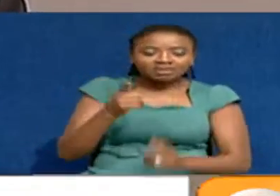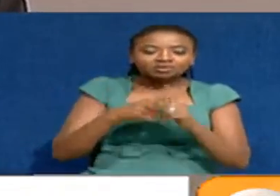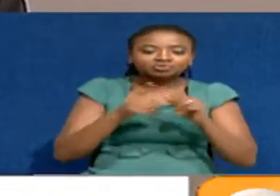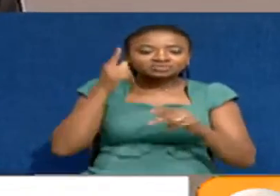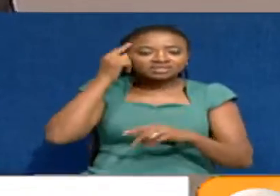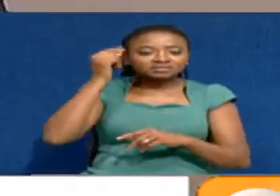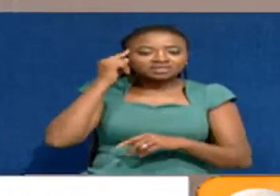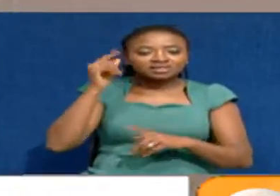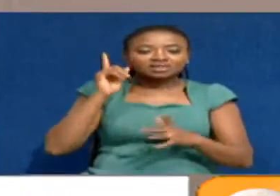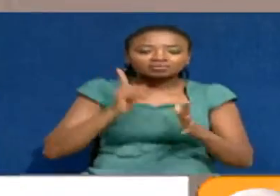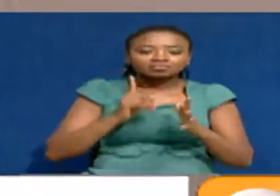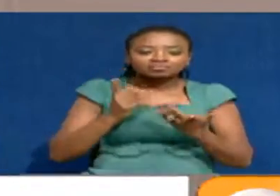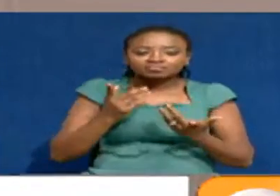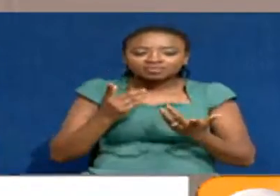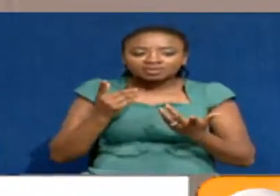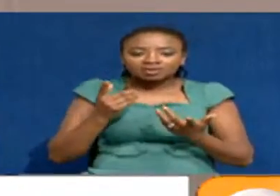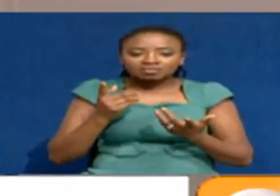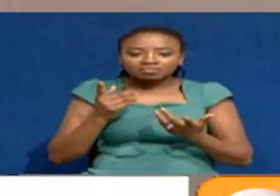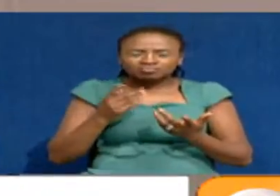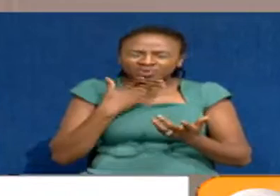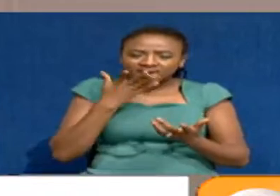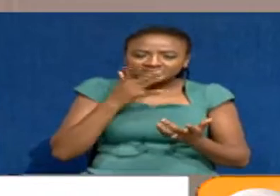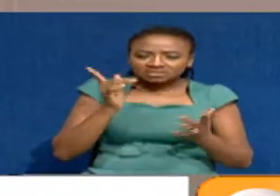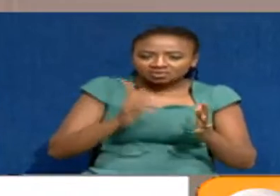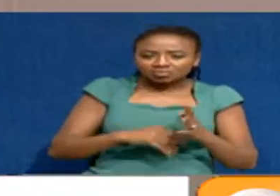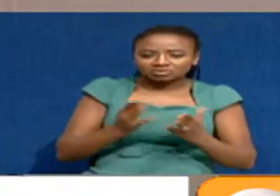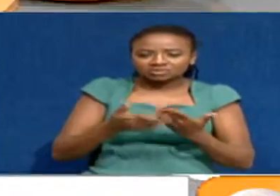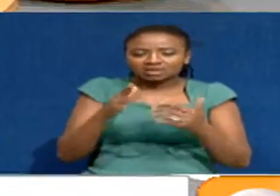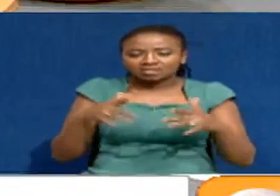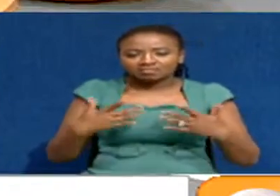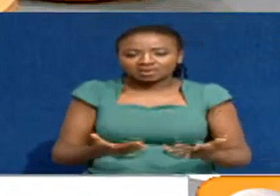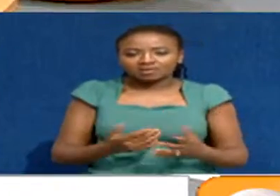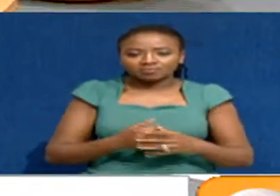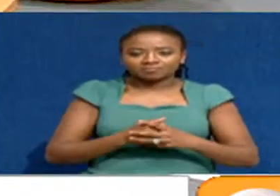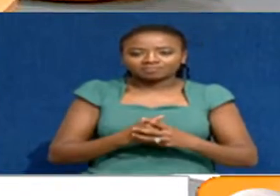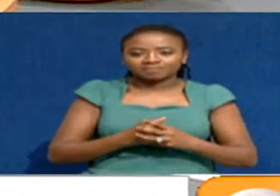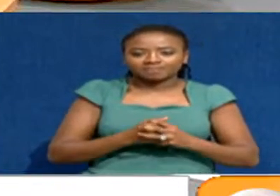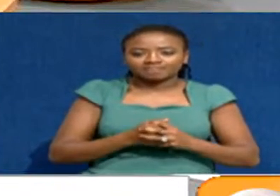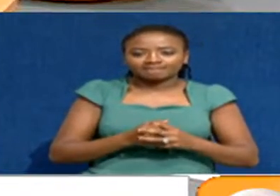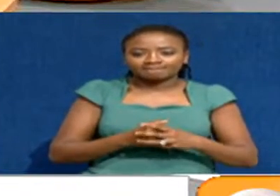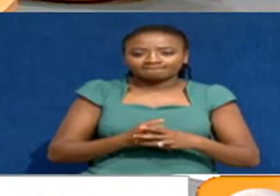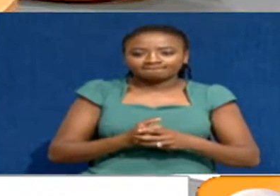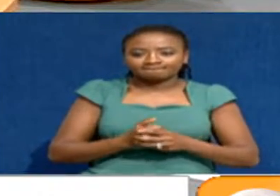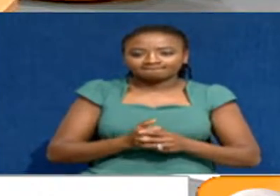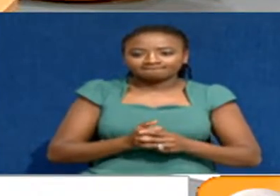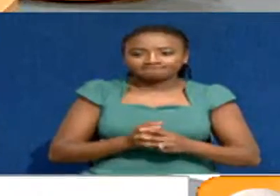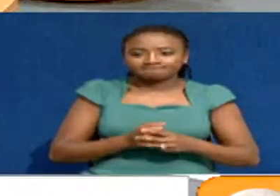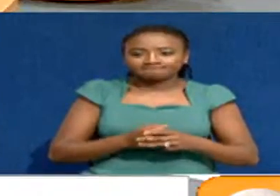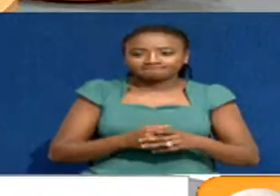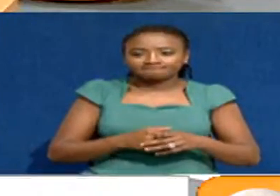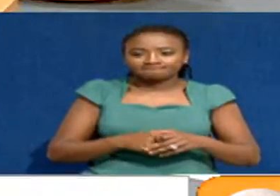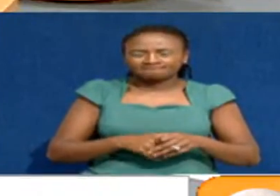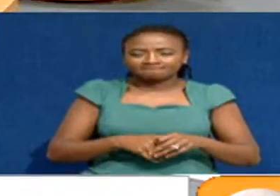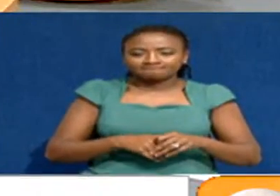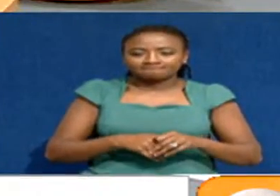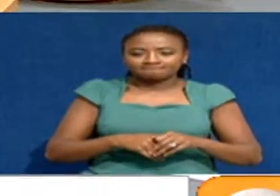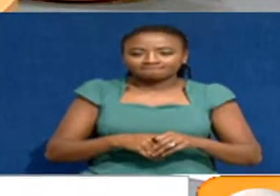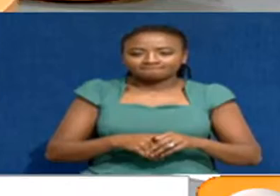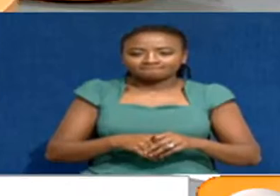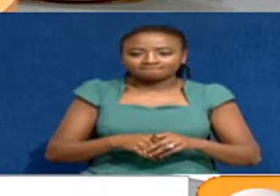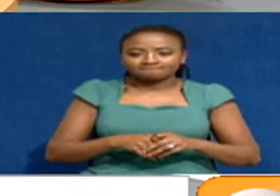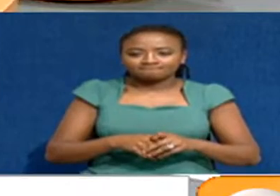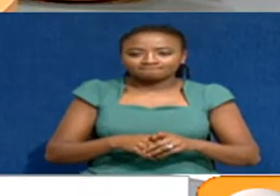what answers are they going to give to the people. I wish you were facing the gentleman next to because you might need to convince him. I will.